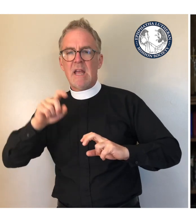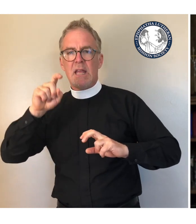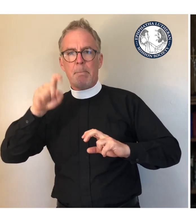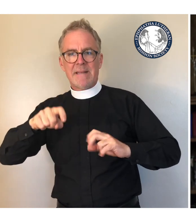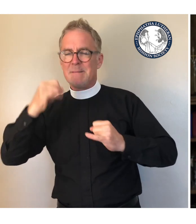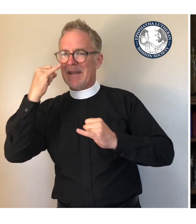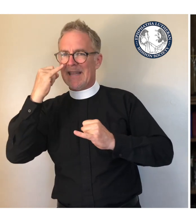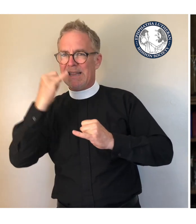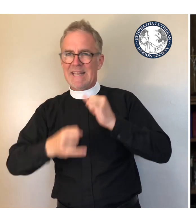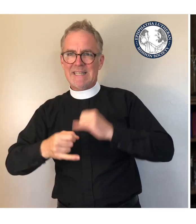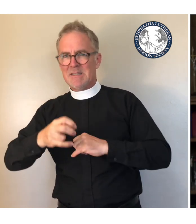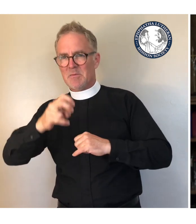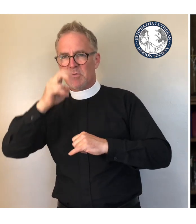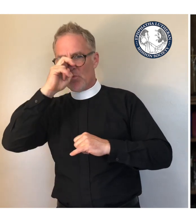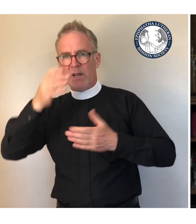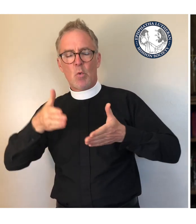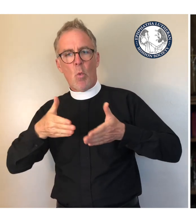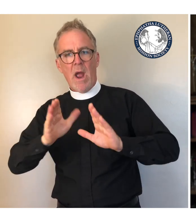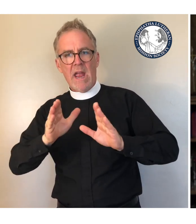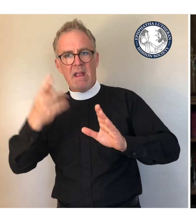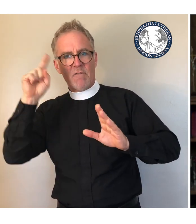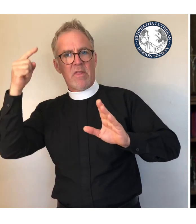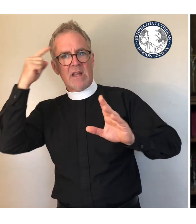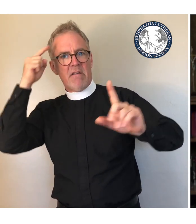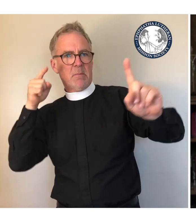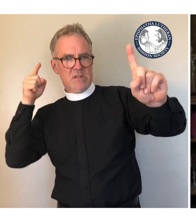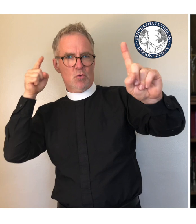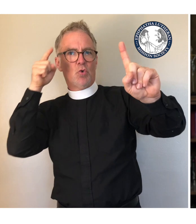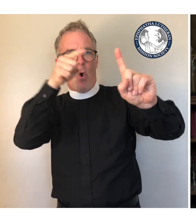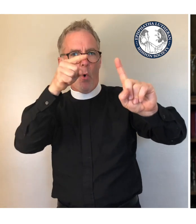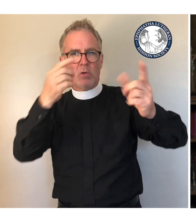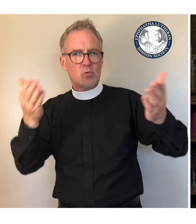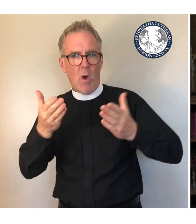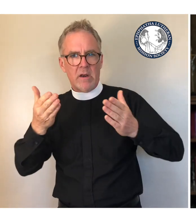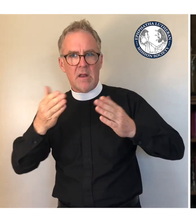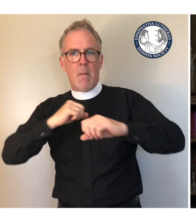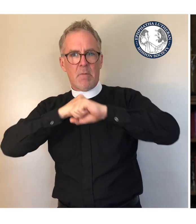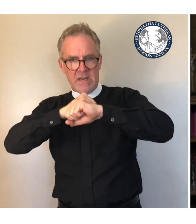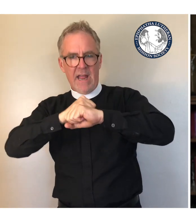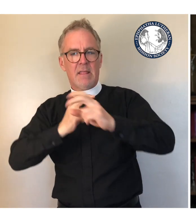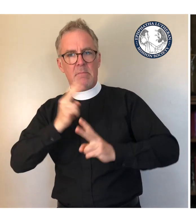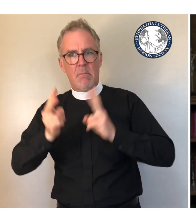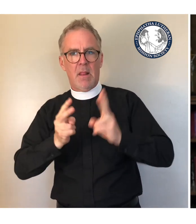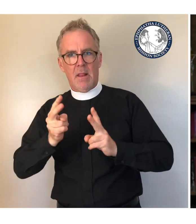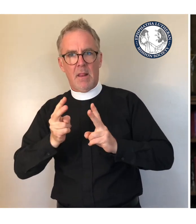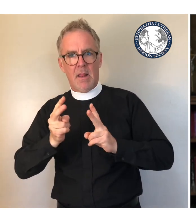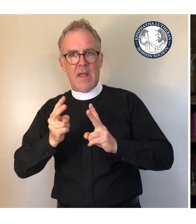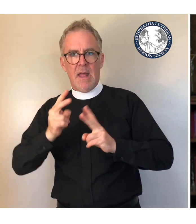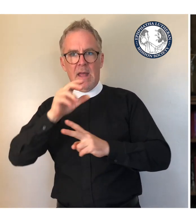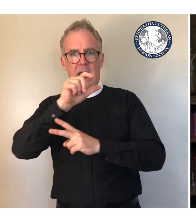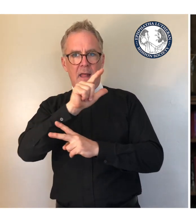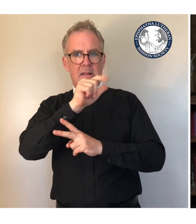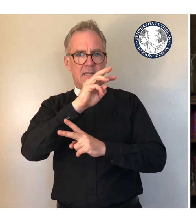be the least restrictive means to achieve the government's aim to protect the public. Neither the